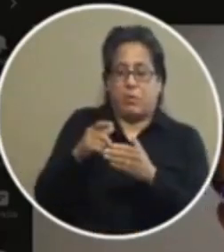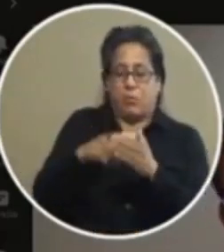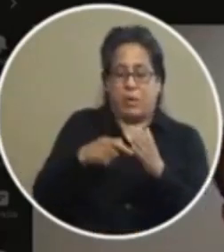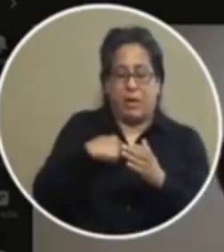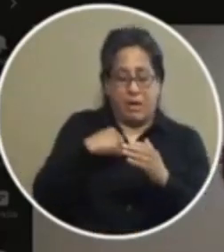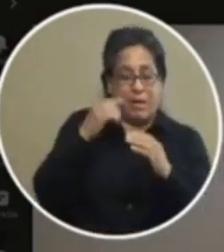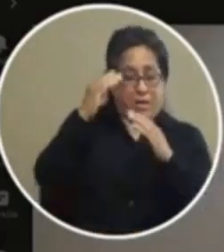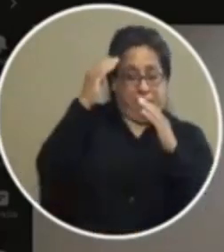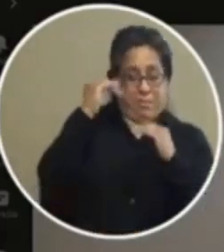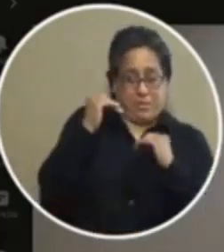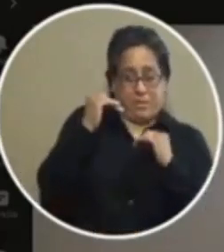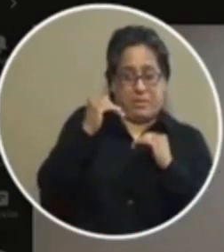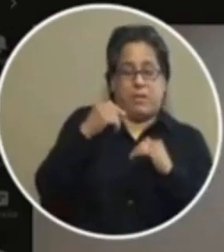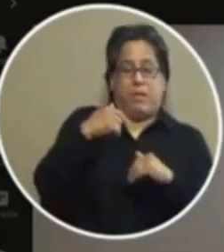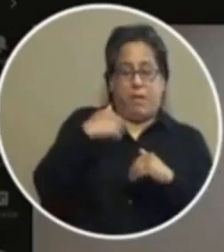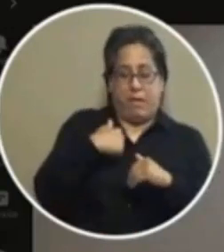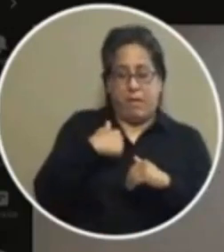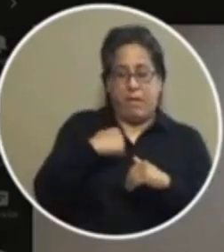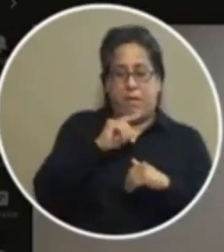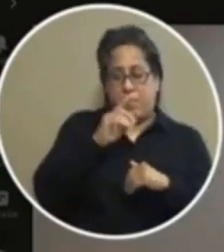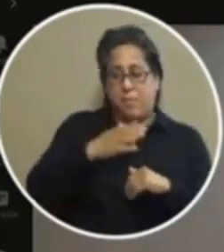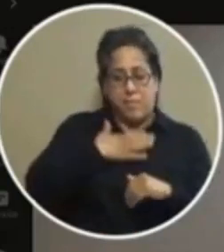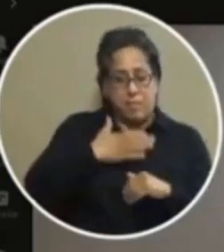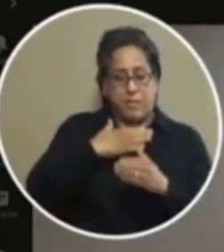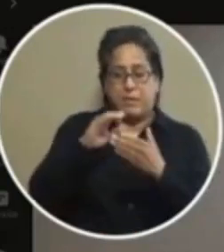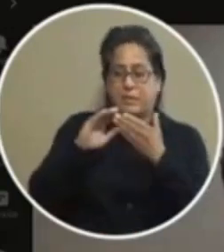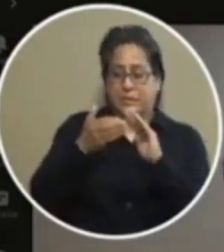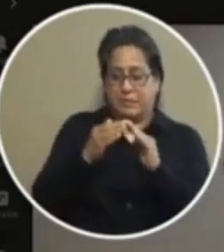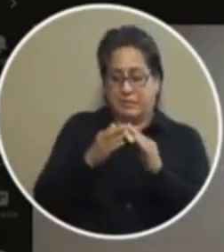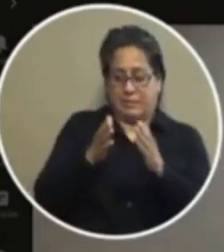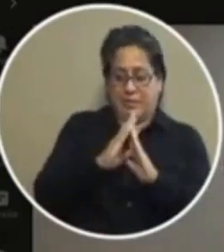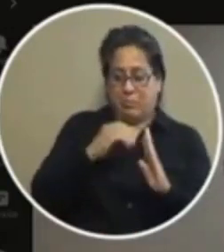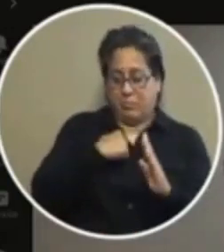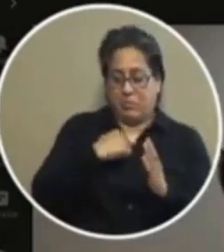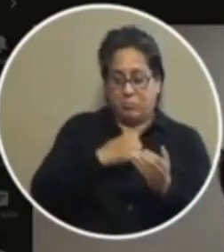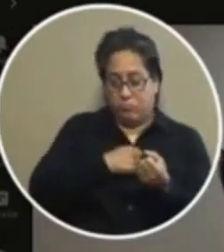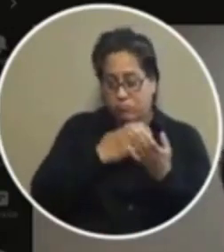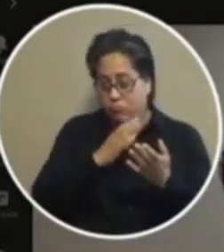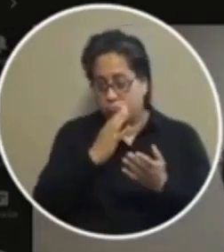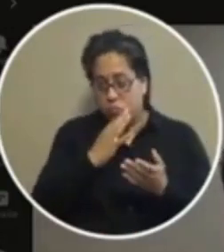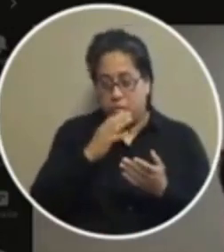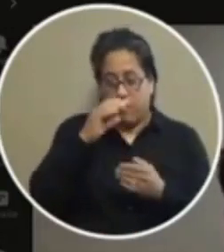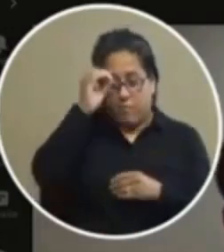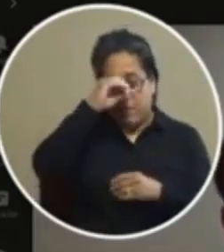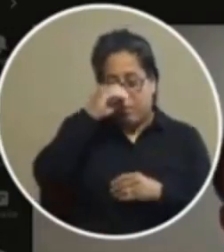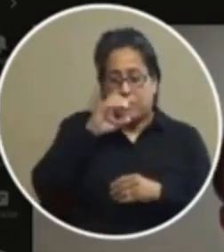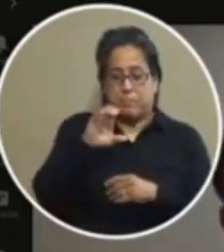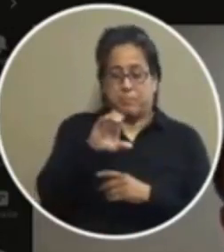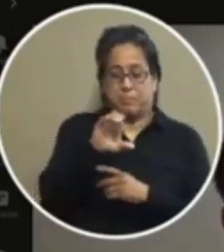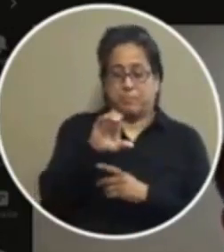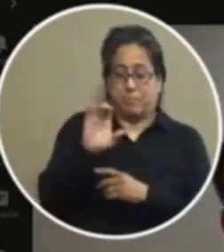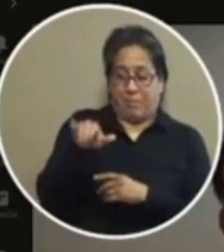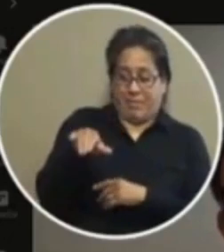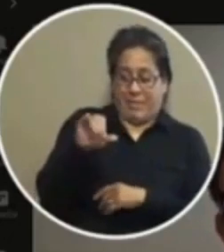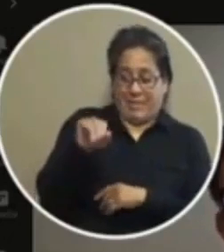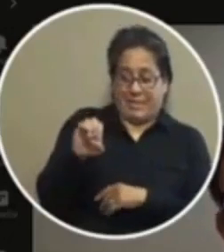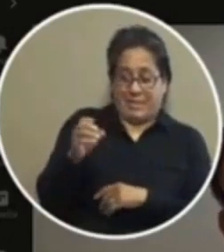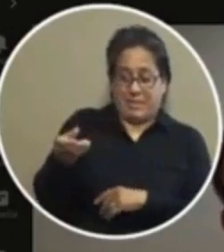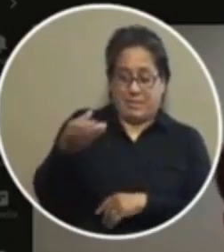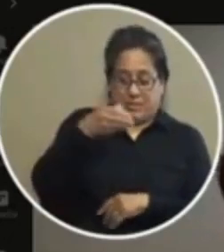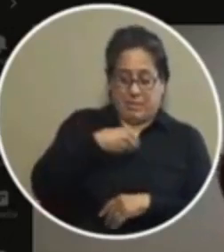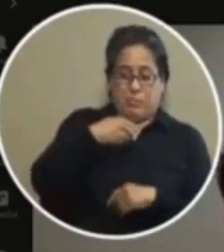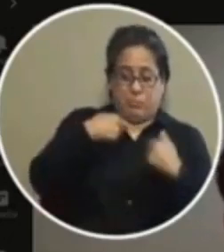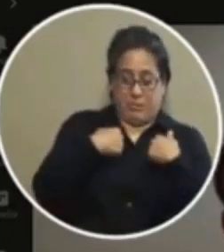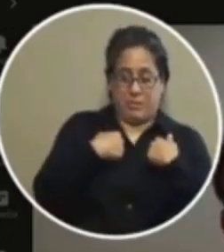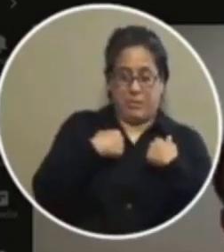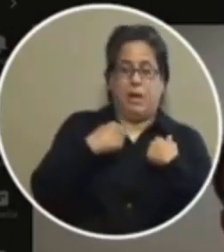right which i'm really pleased that the city asked me to talk because that case comes to me i i